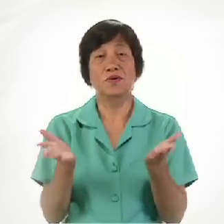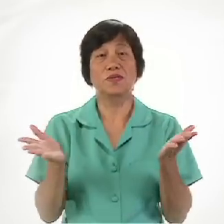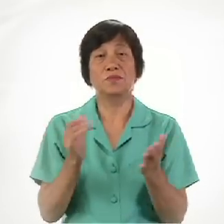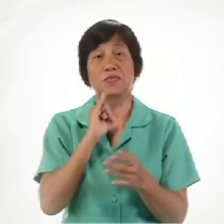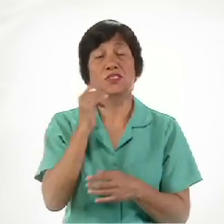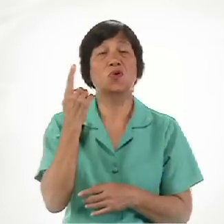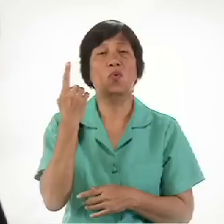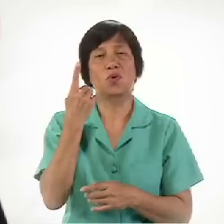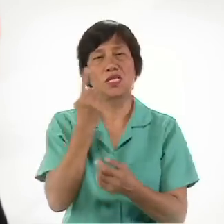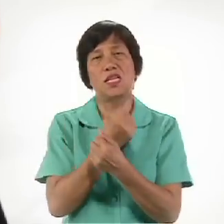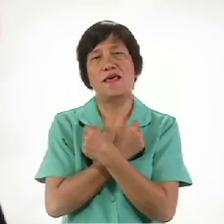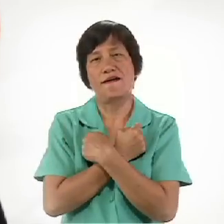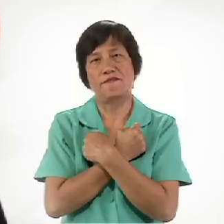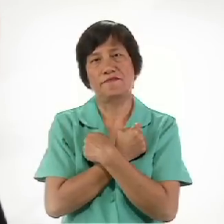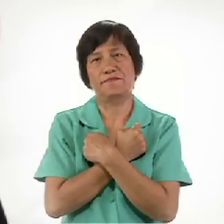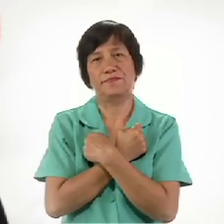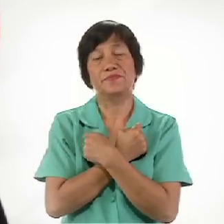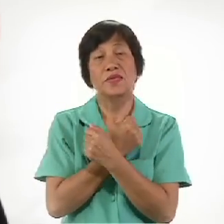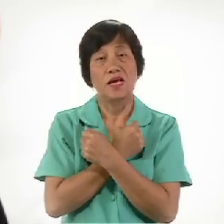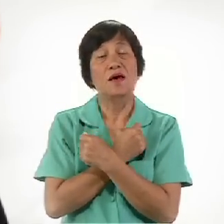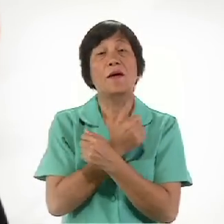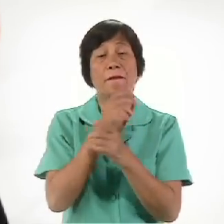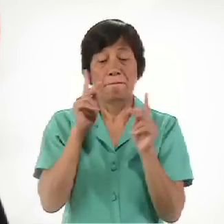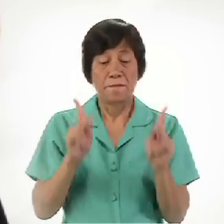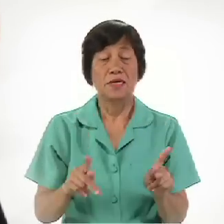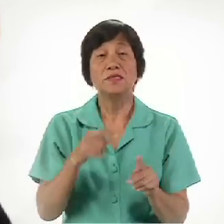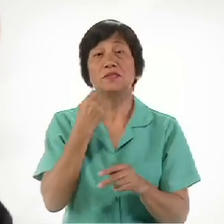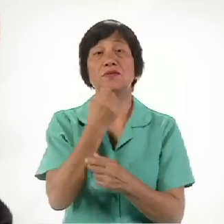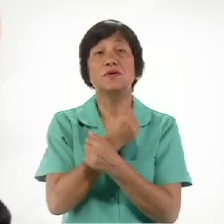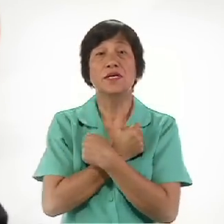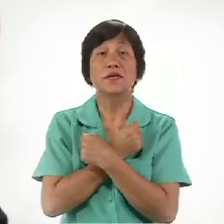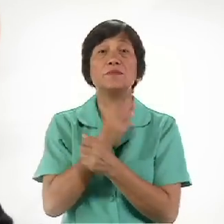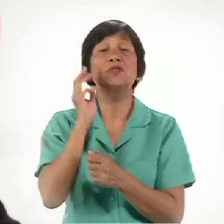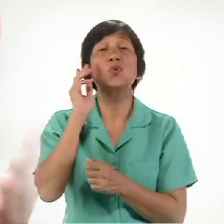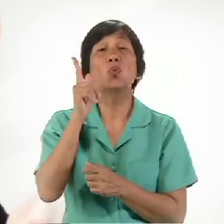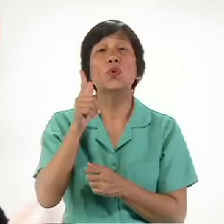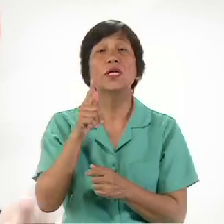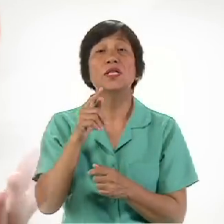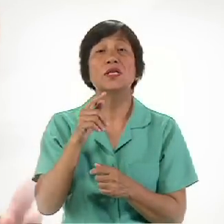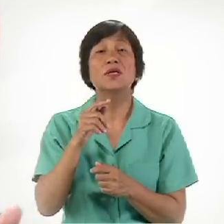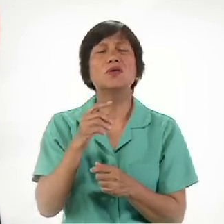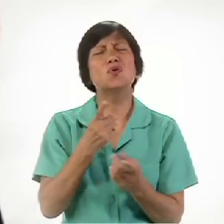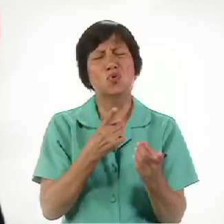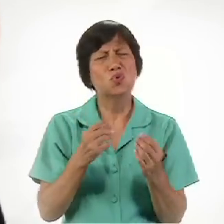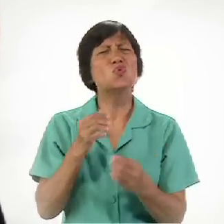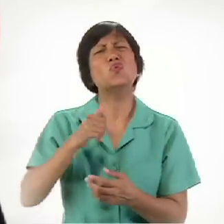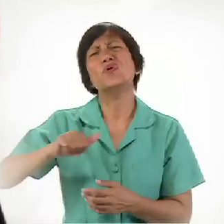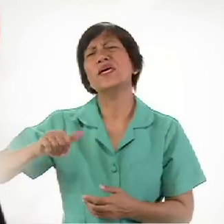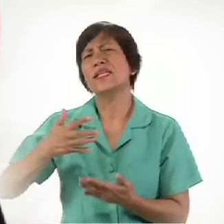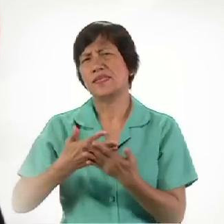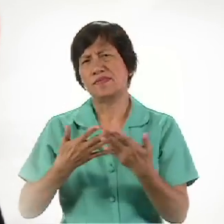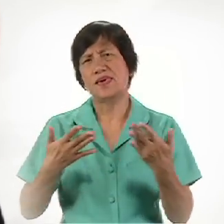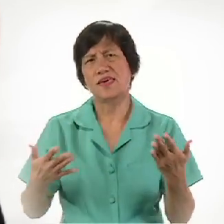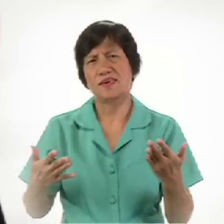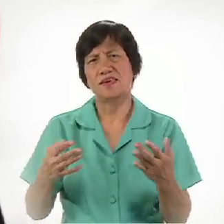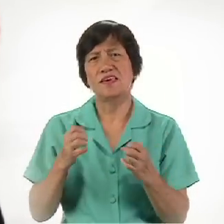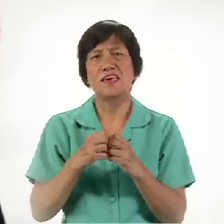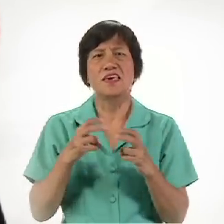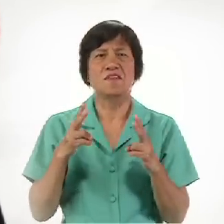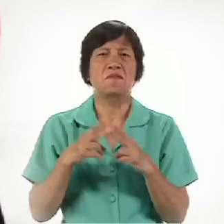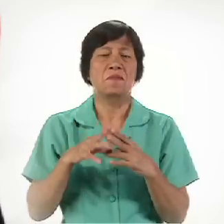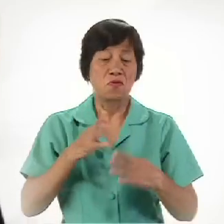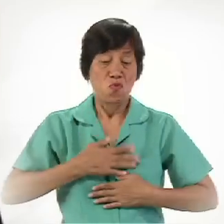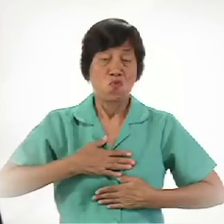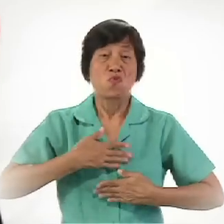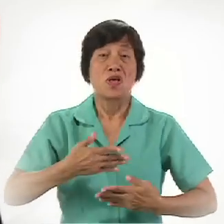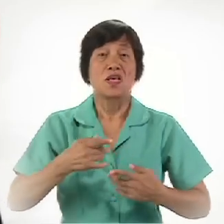Love And the person Who loves Will Just do anything Even be willing